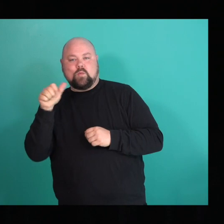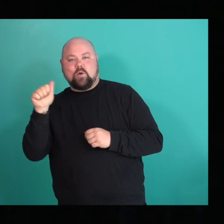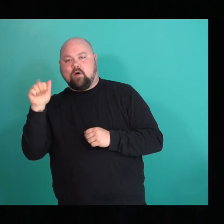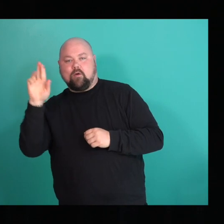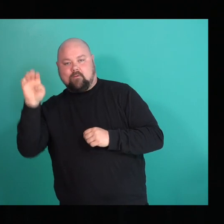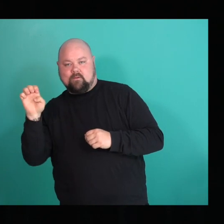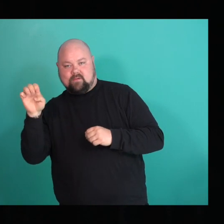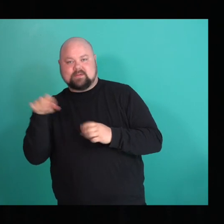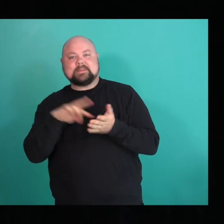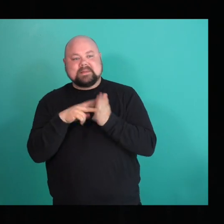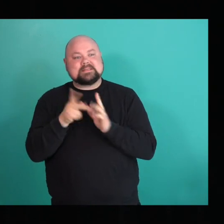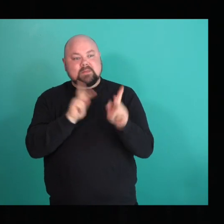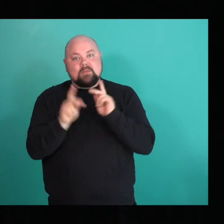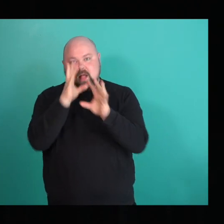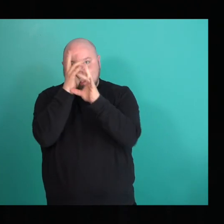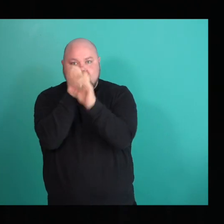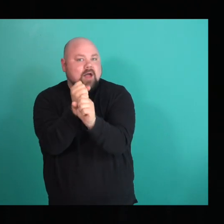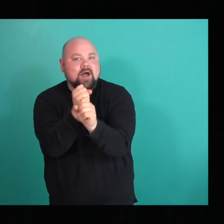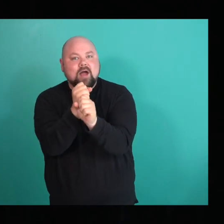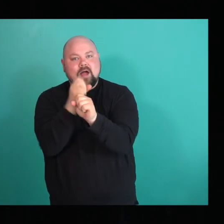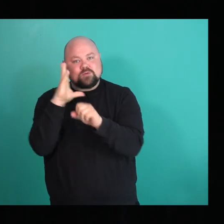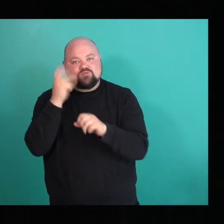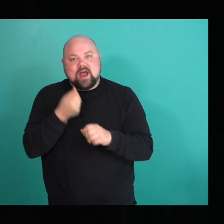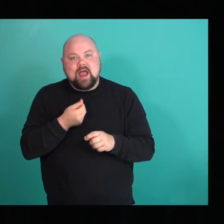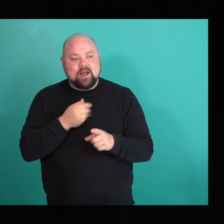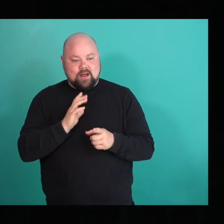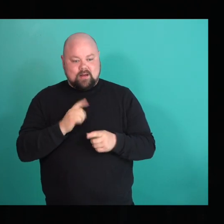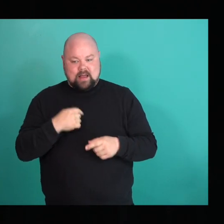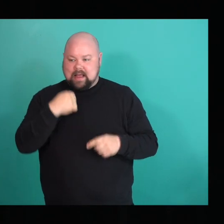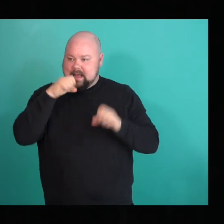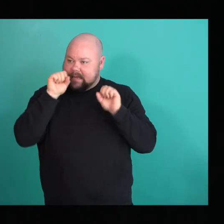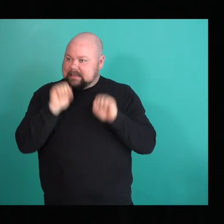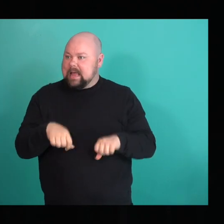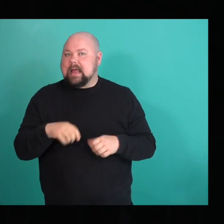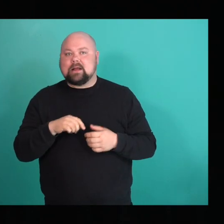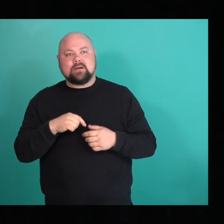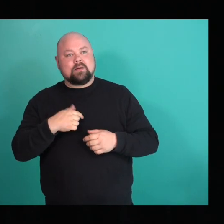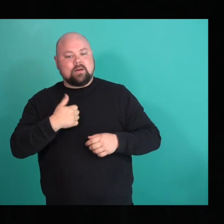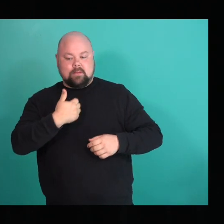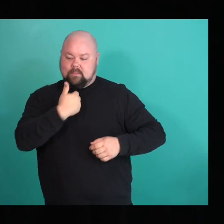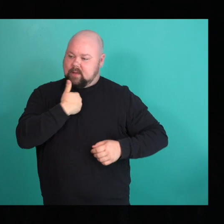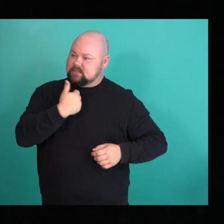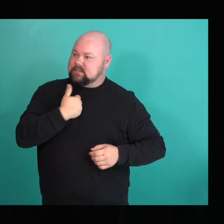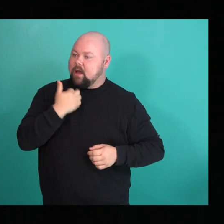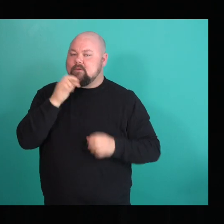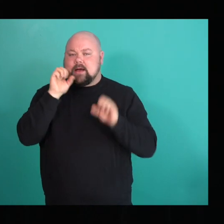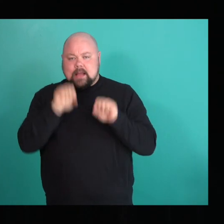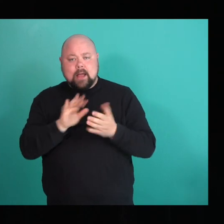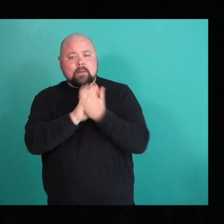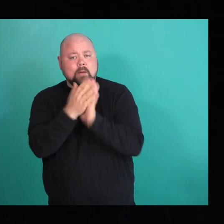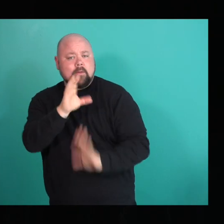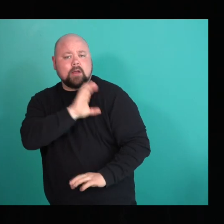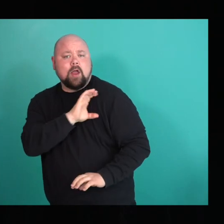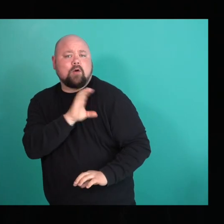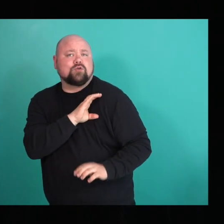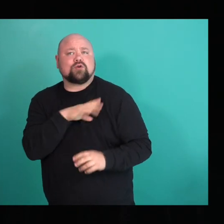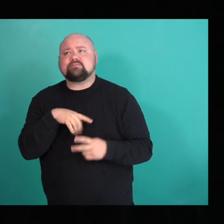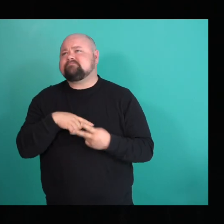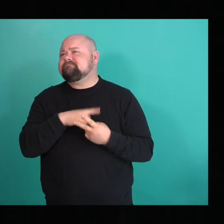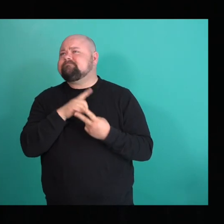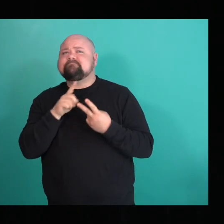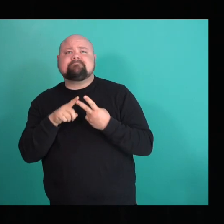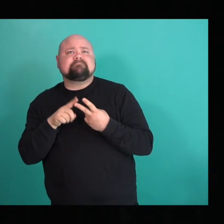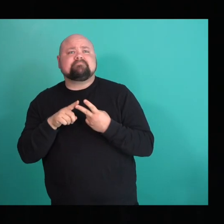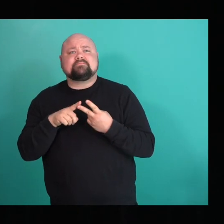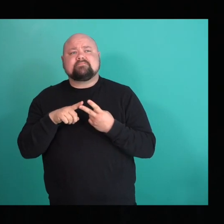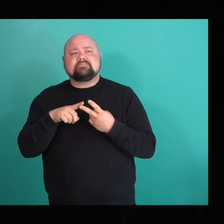drawn to drag. It's like you can be yourself. You can be a caricature of yourself. You can just sort of come as